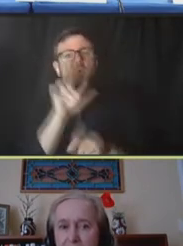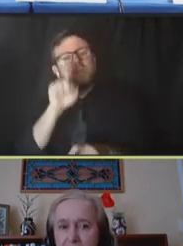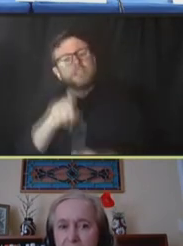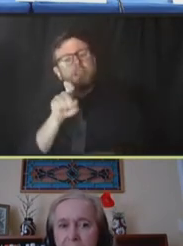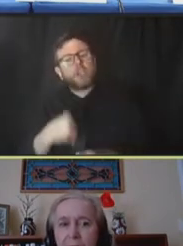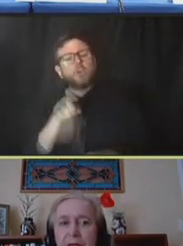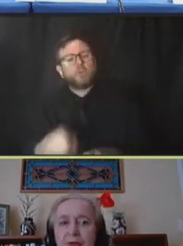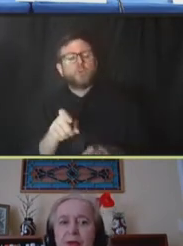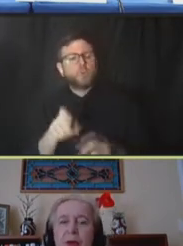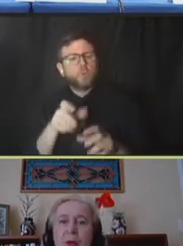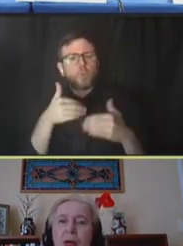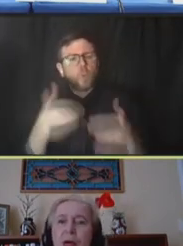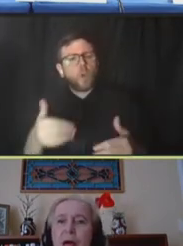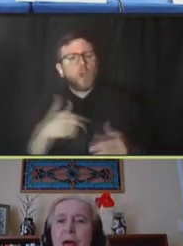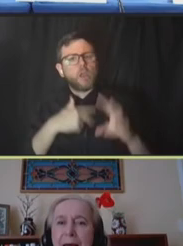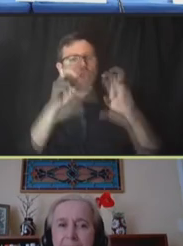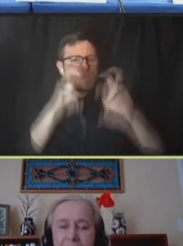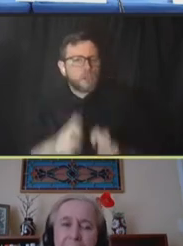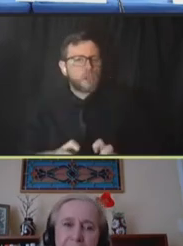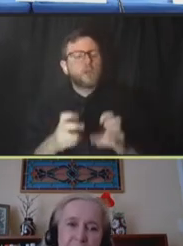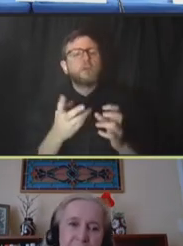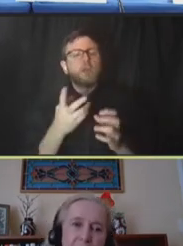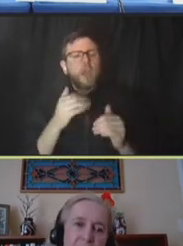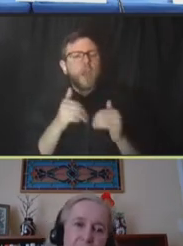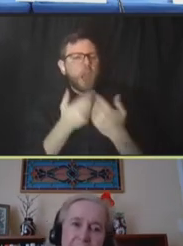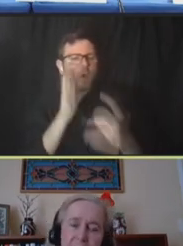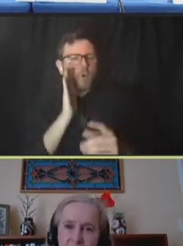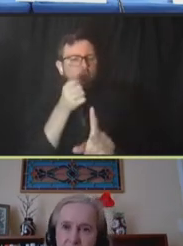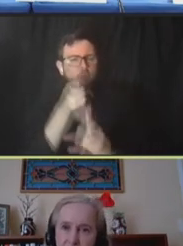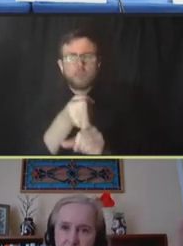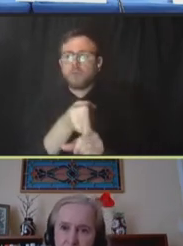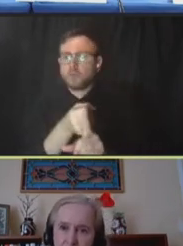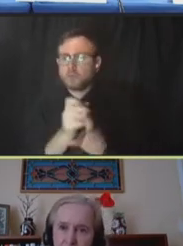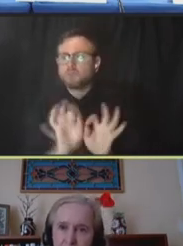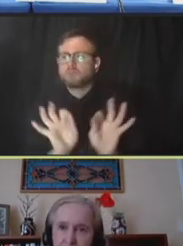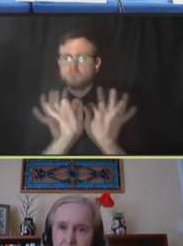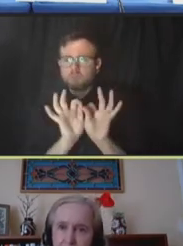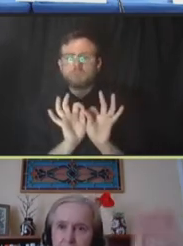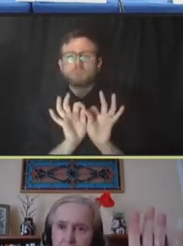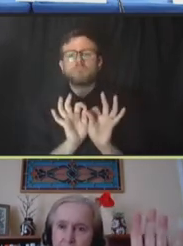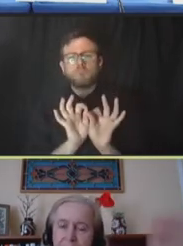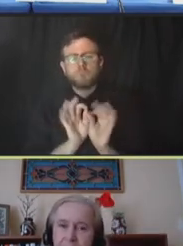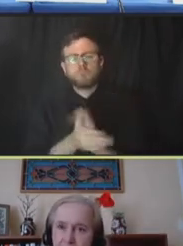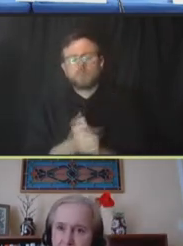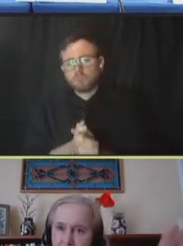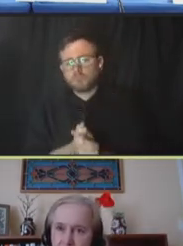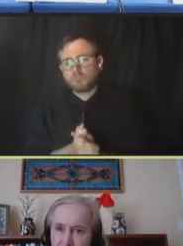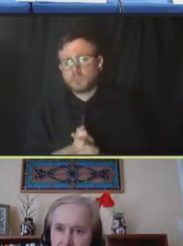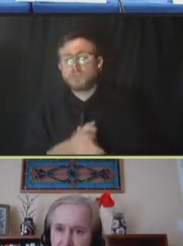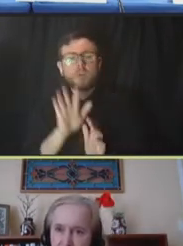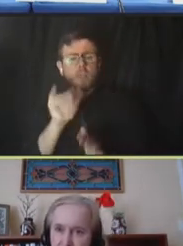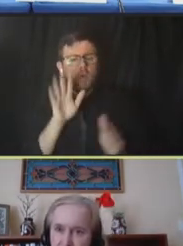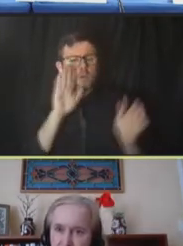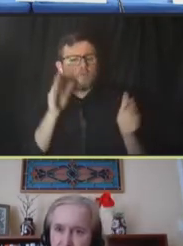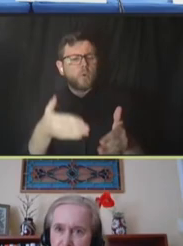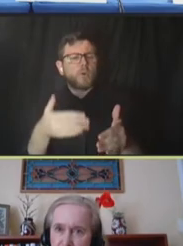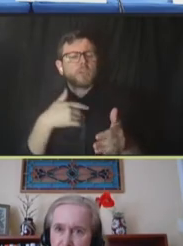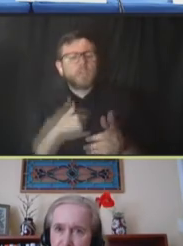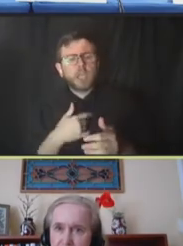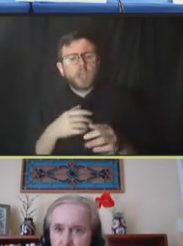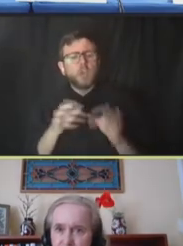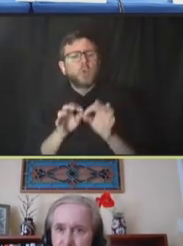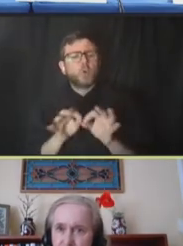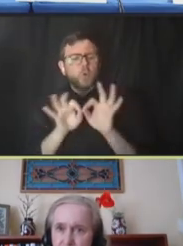imperative, okay? So, and then that was focused, the book primarily on critical infrastructure,